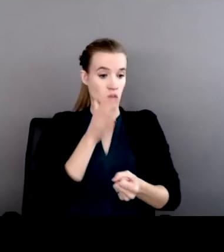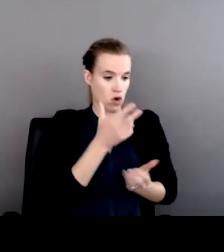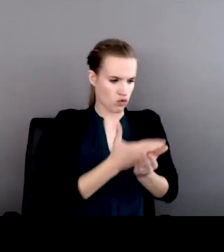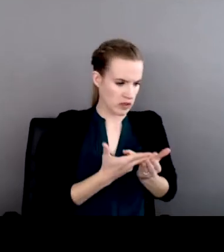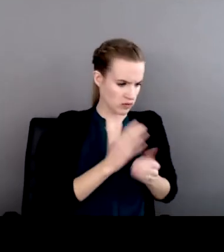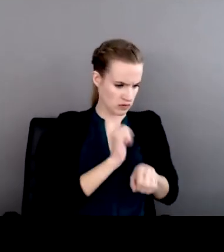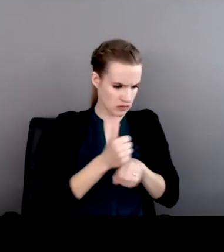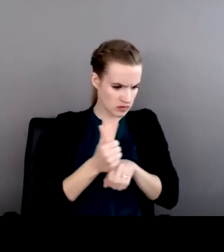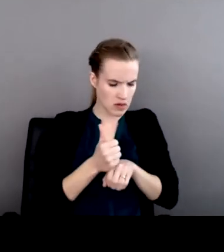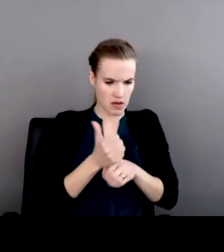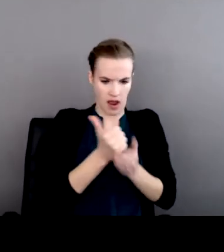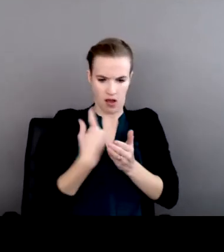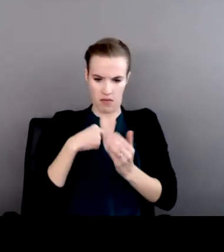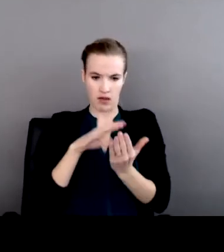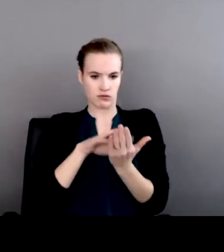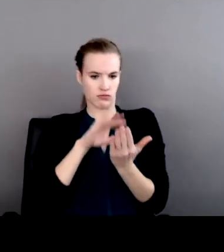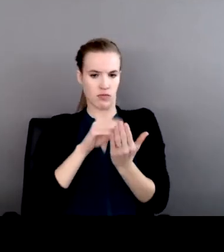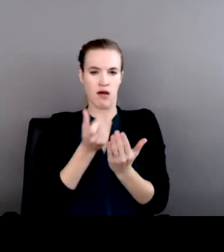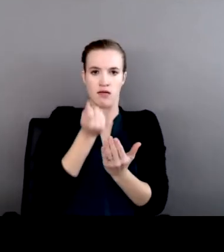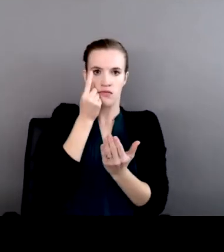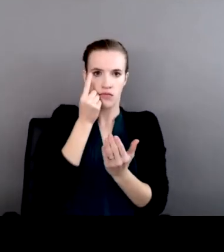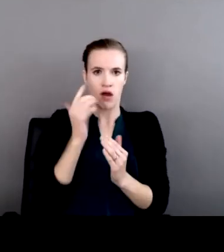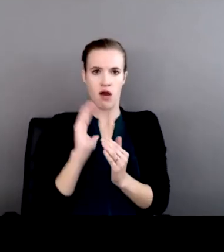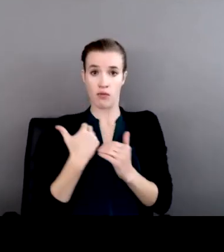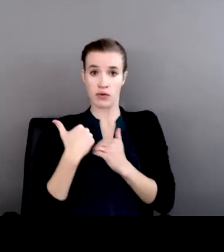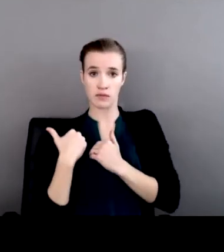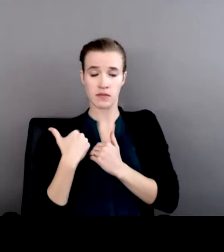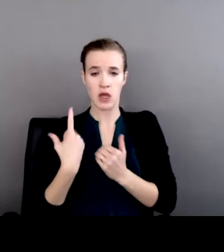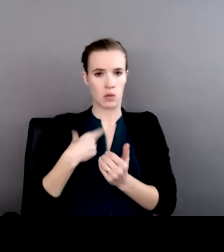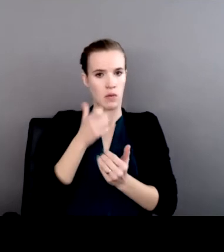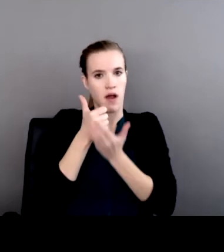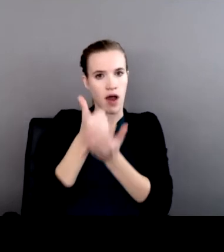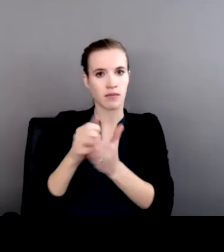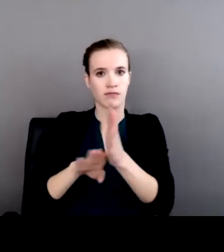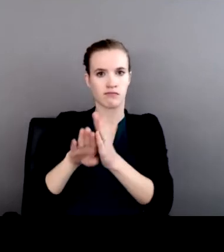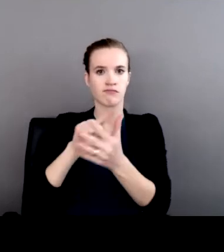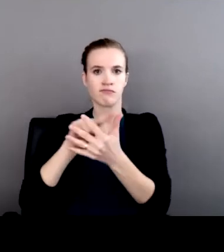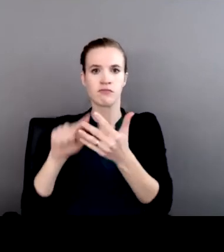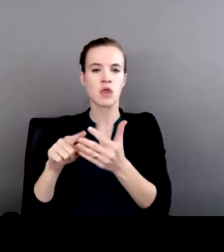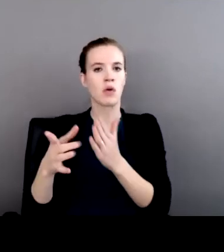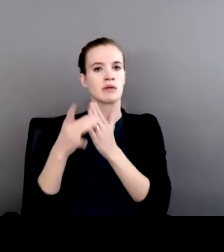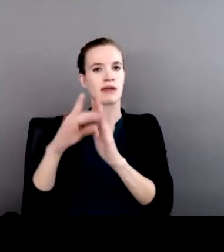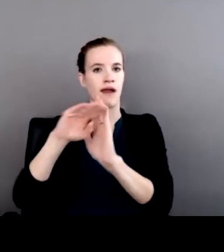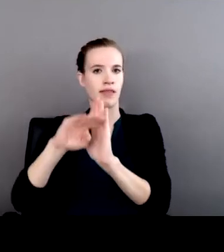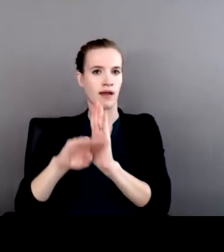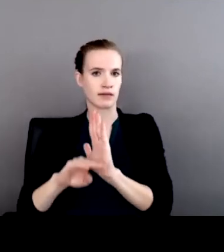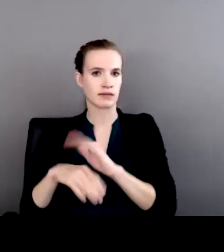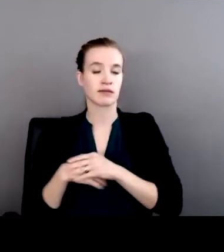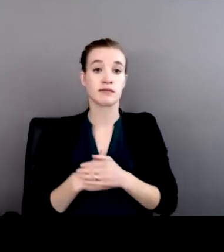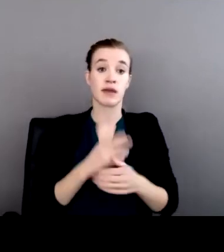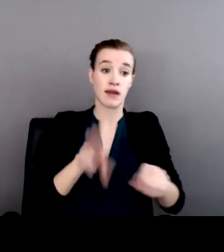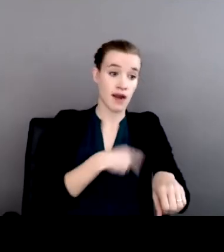responsibilities and to be part of developing those guidelines. Nationally and in Idaho, the